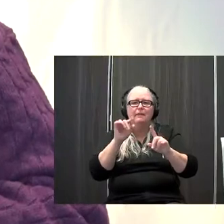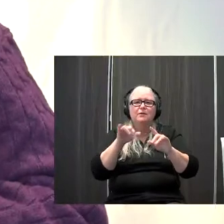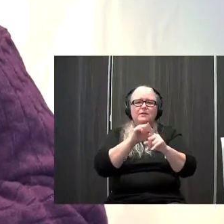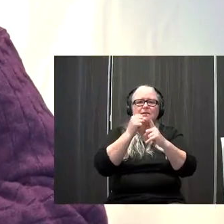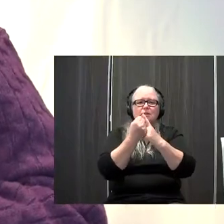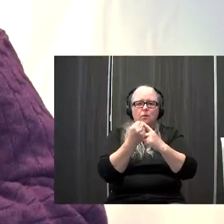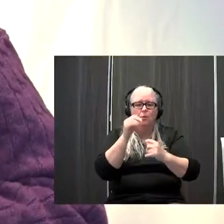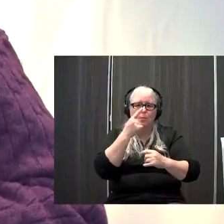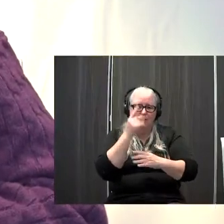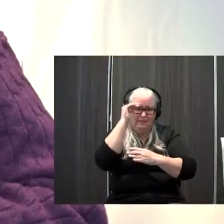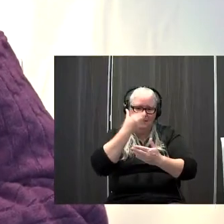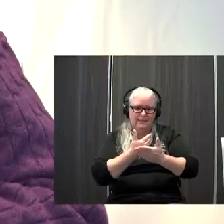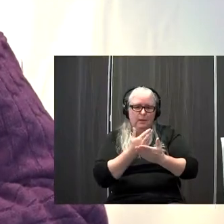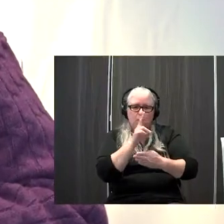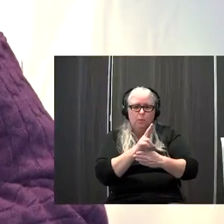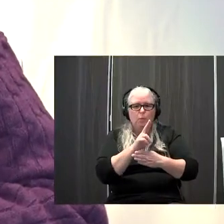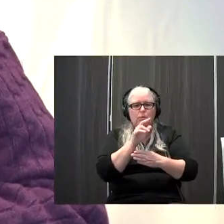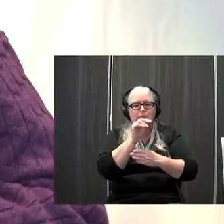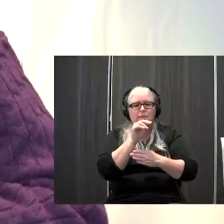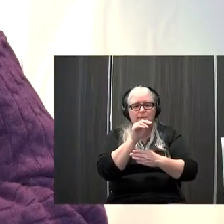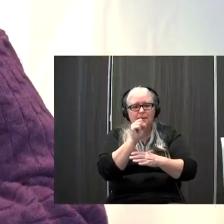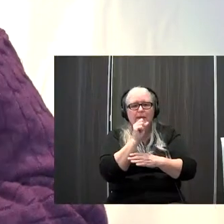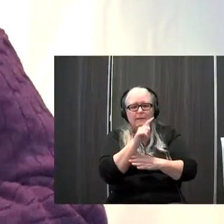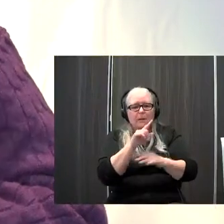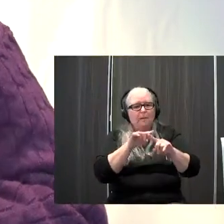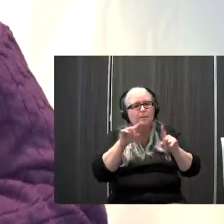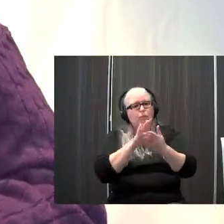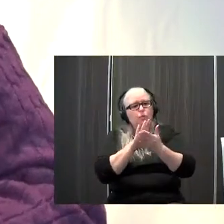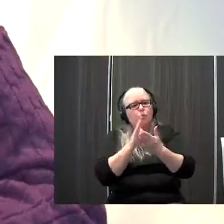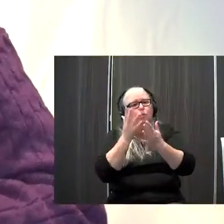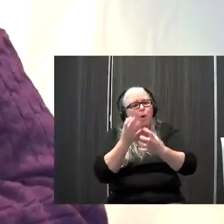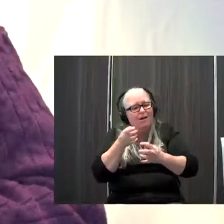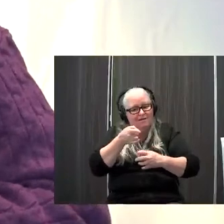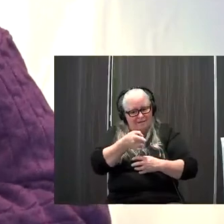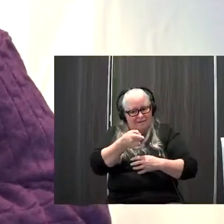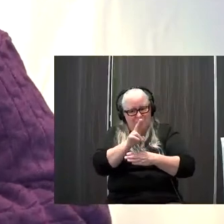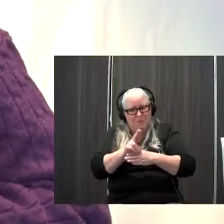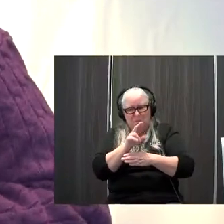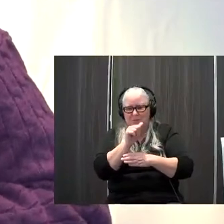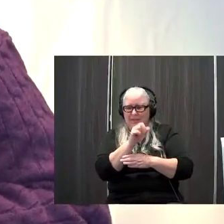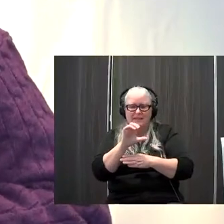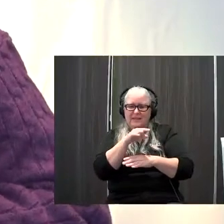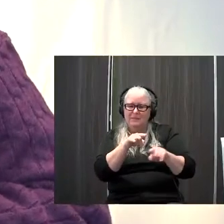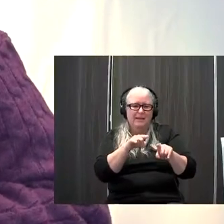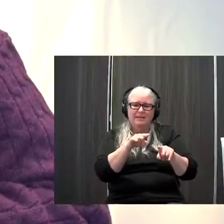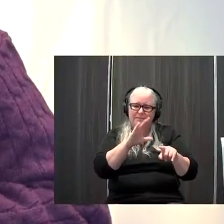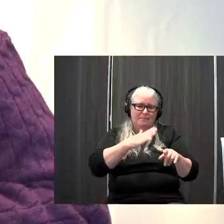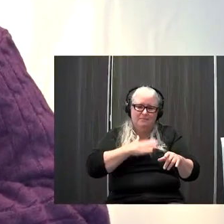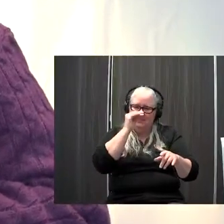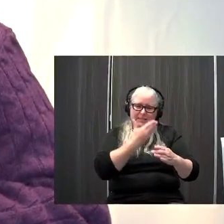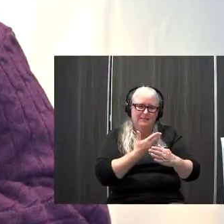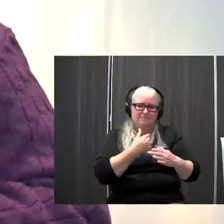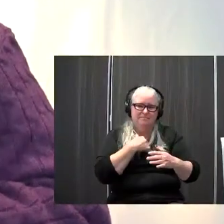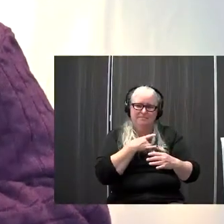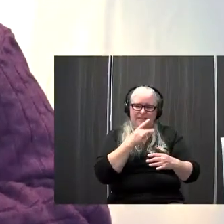ASL but the school wants him to use AAC however he really hasn't taken to AAC he